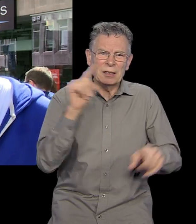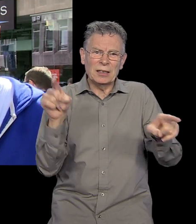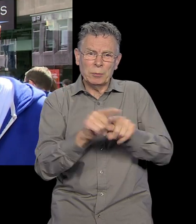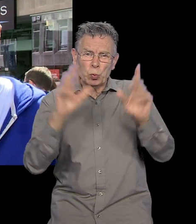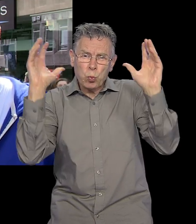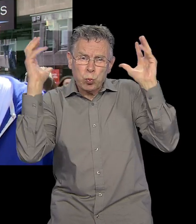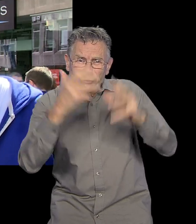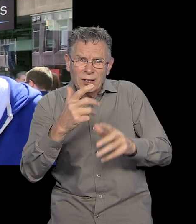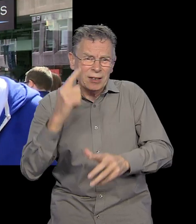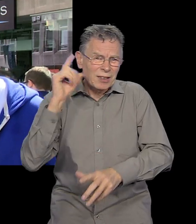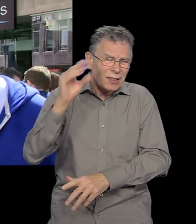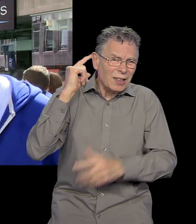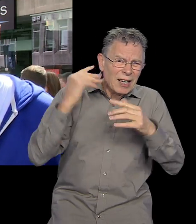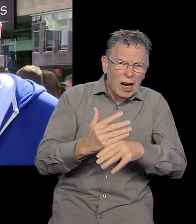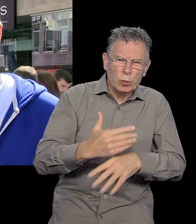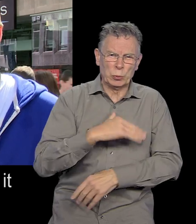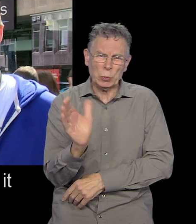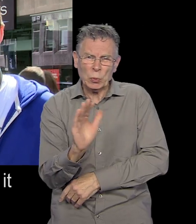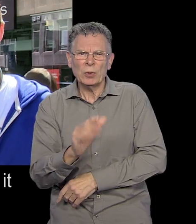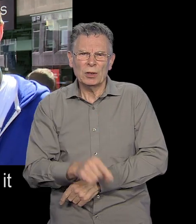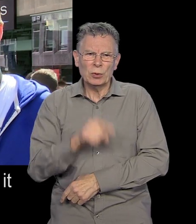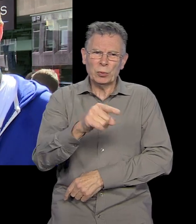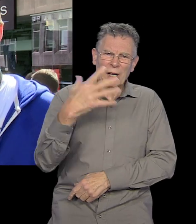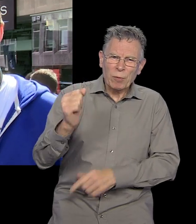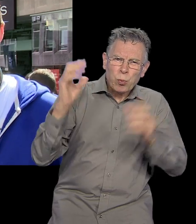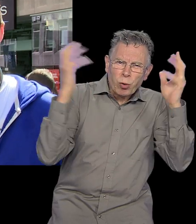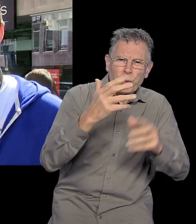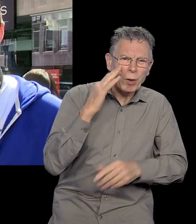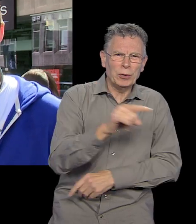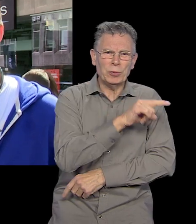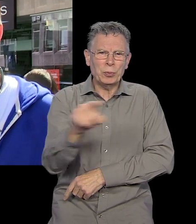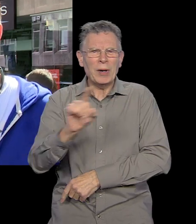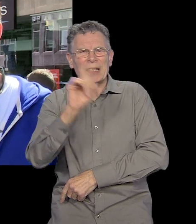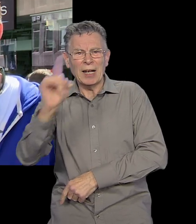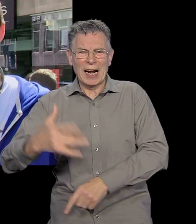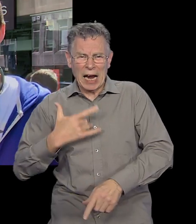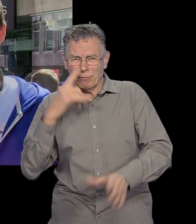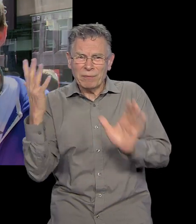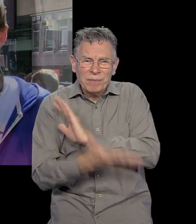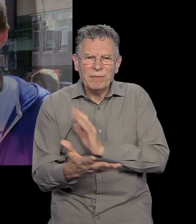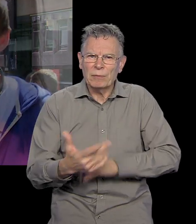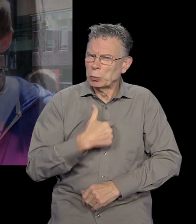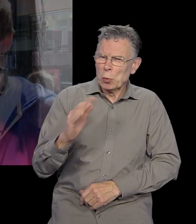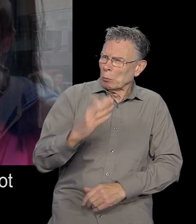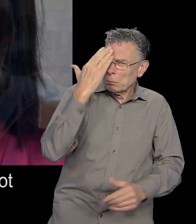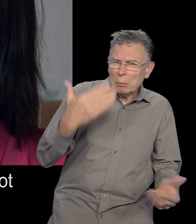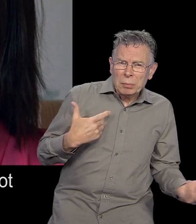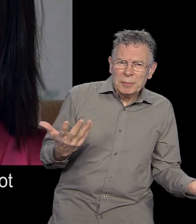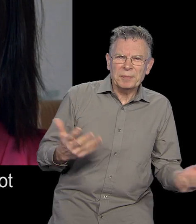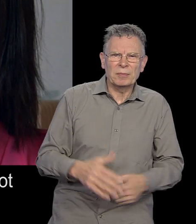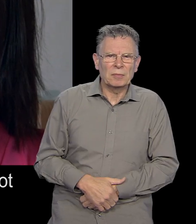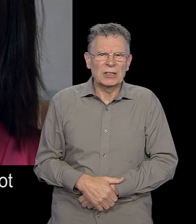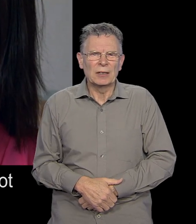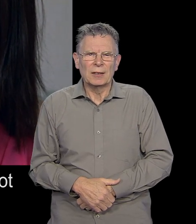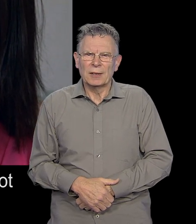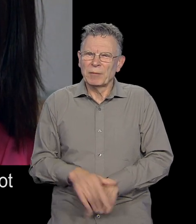playing it loud? Yeah. Do not worry about what it can do to your hearing a bit later on in life? Not really. It's like